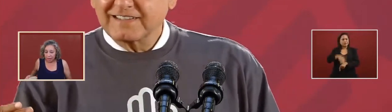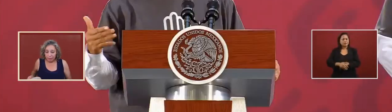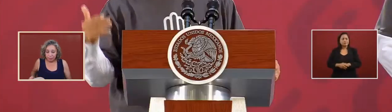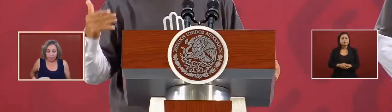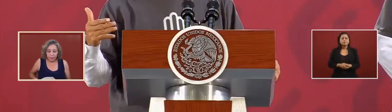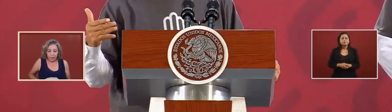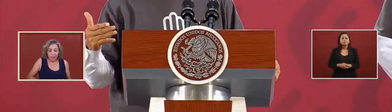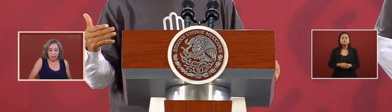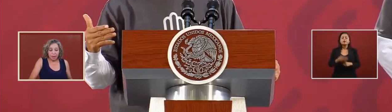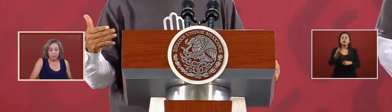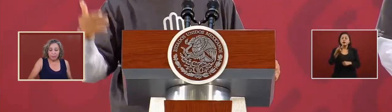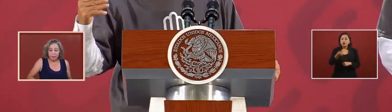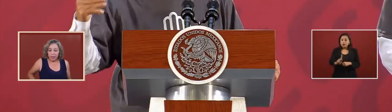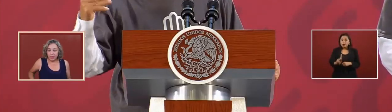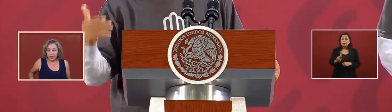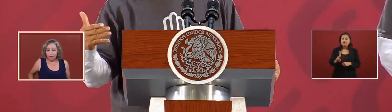say